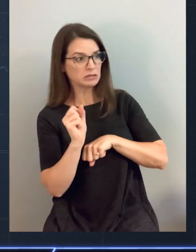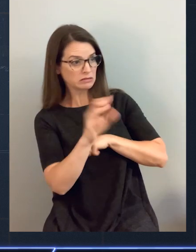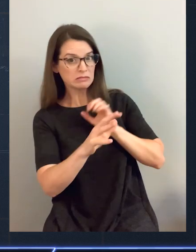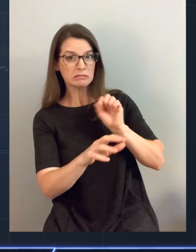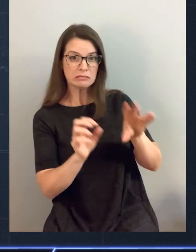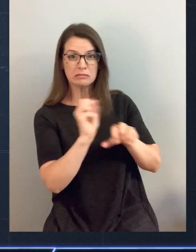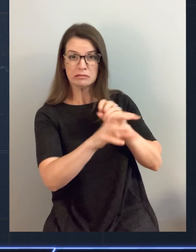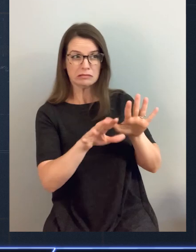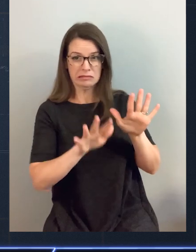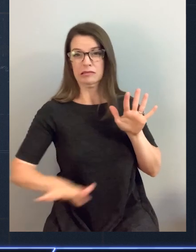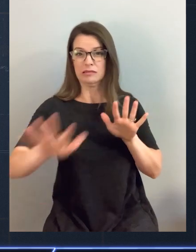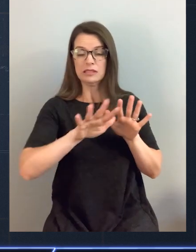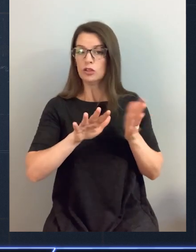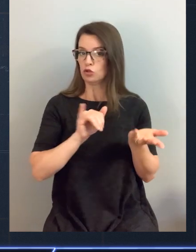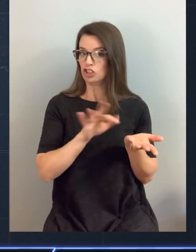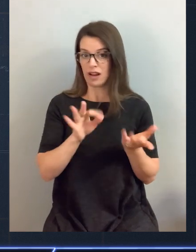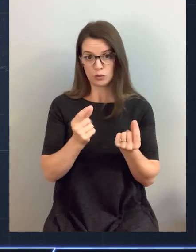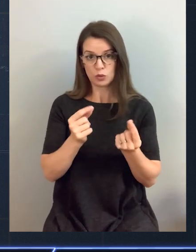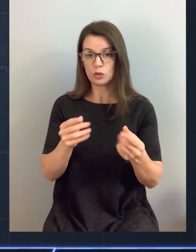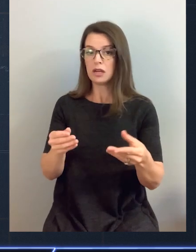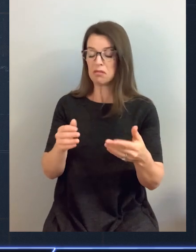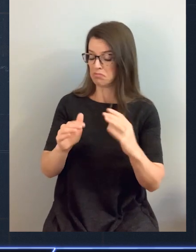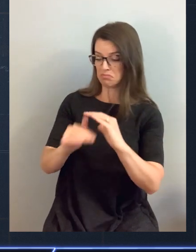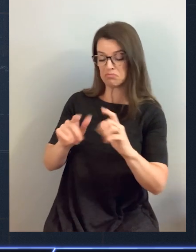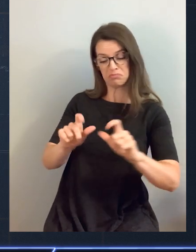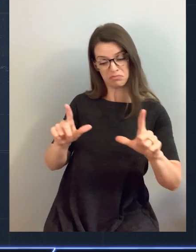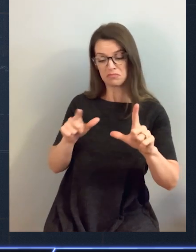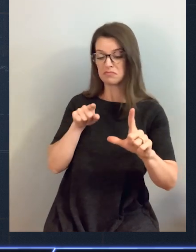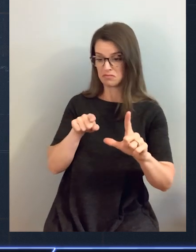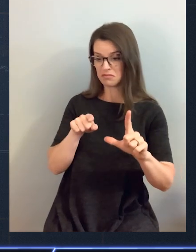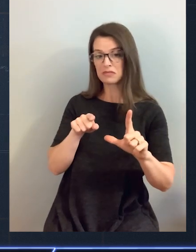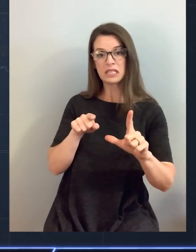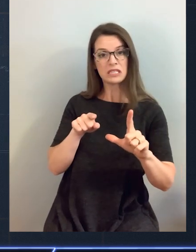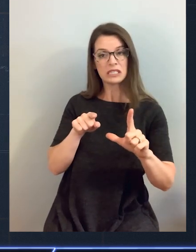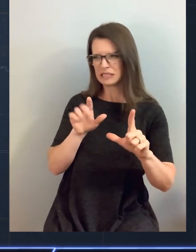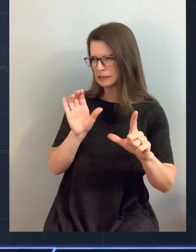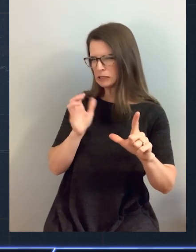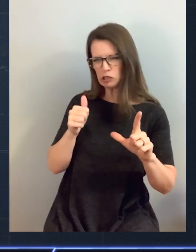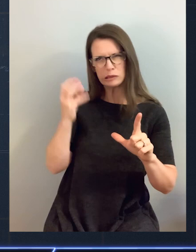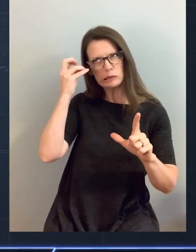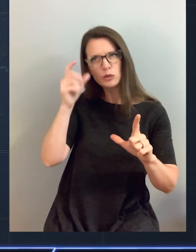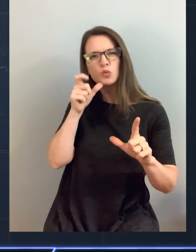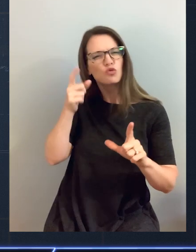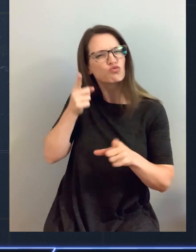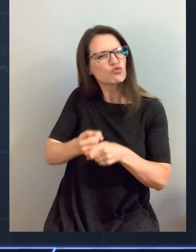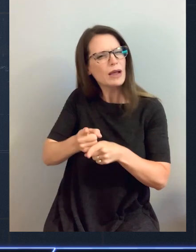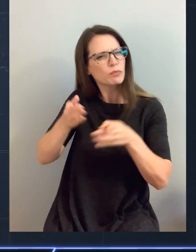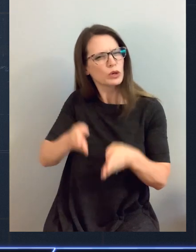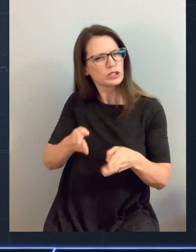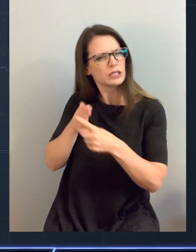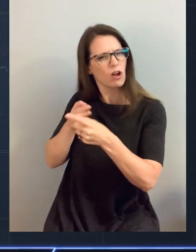for making sure those are taken care of. He gets these emails and he finds the right person on his executive team and he forwards it.